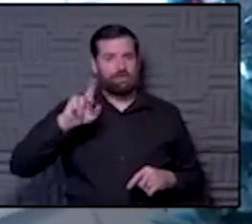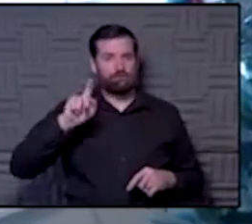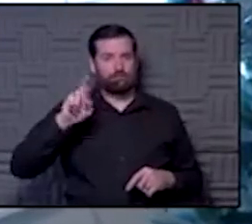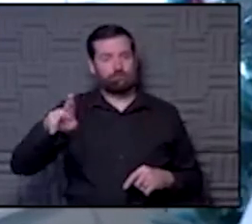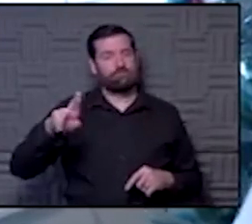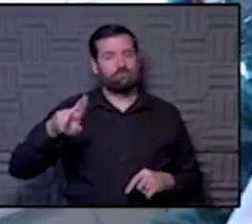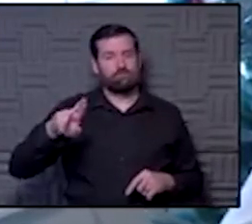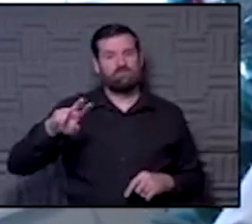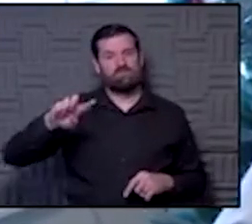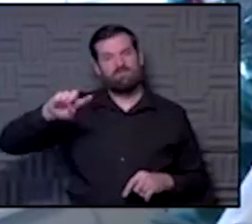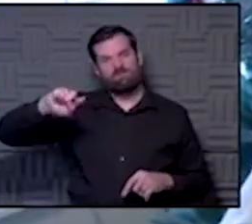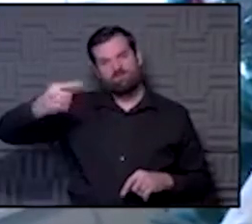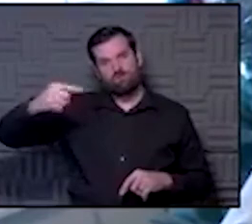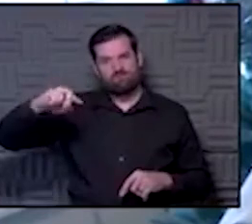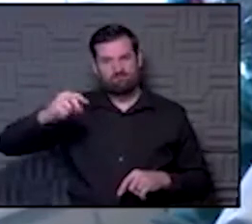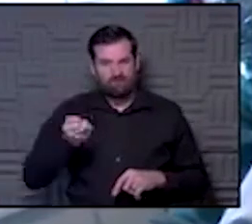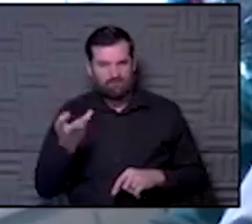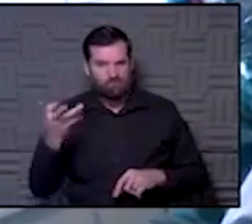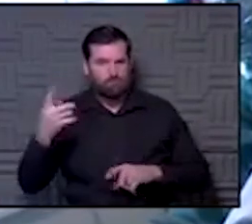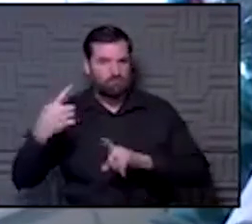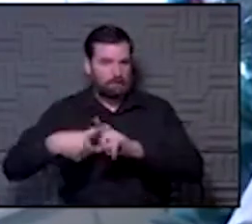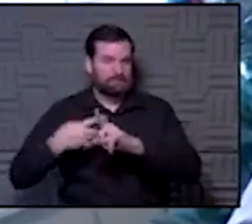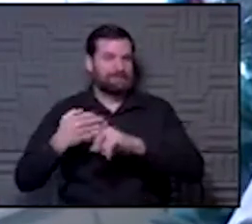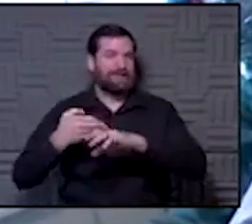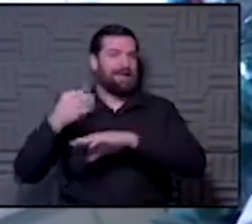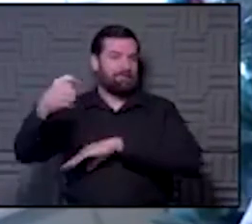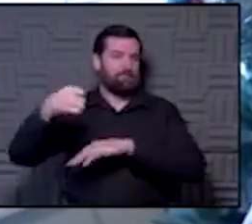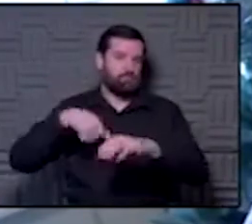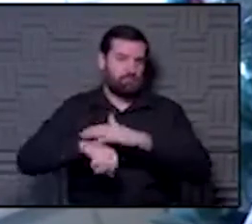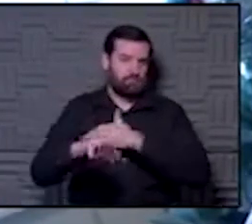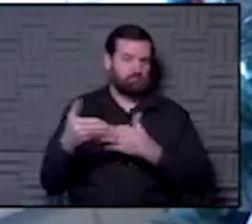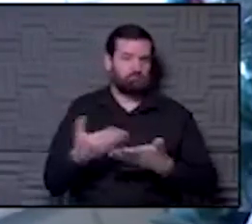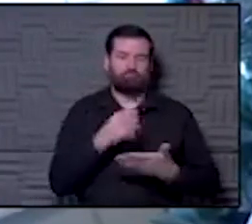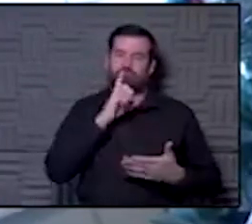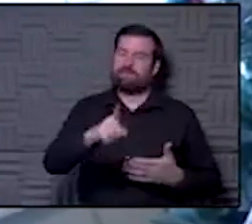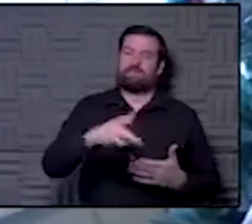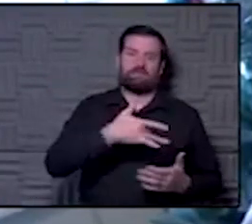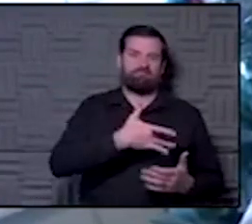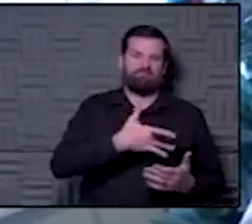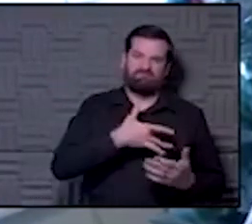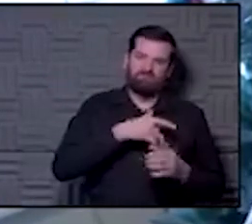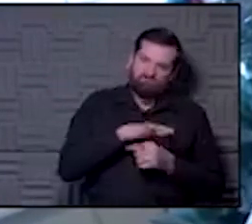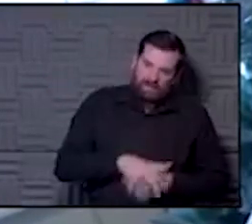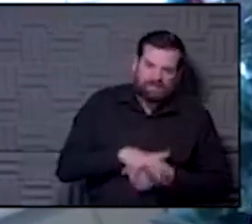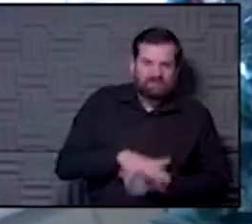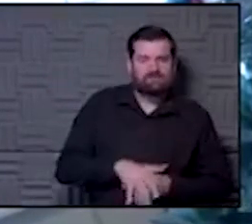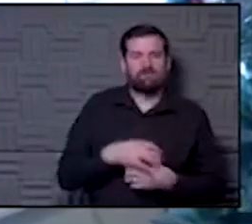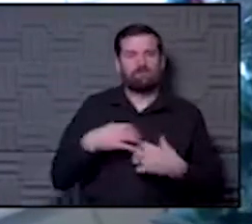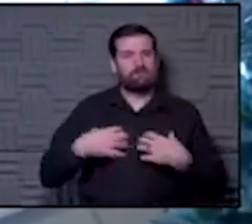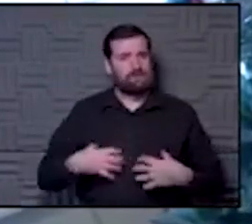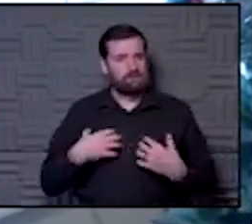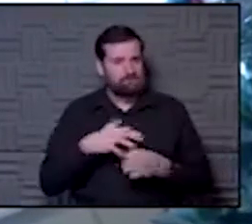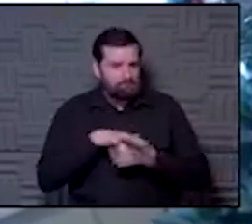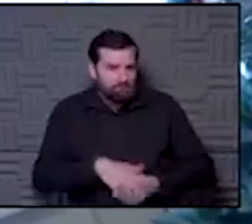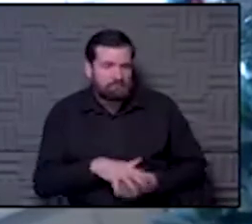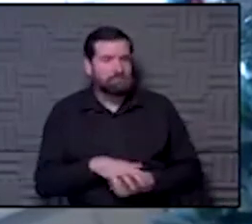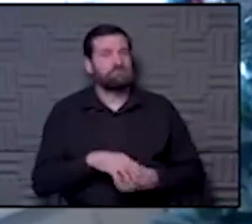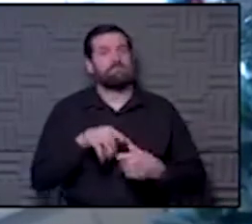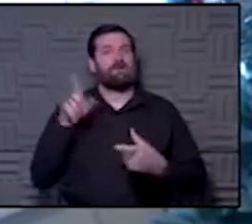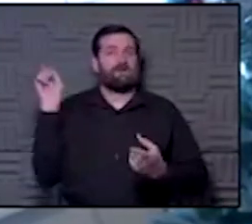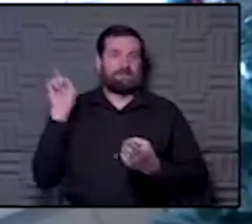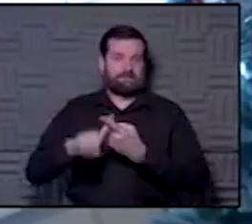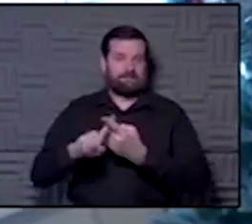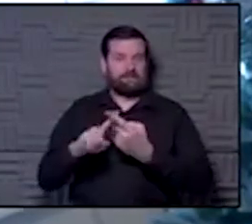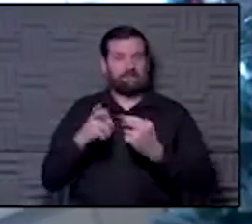postpartum are the most vulnerable times. So when the heart is really stressed in late pregnancy, heart and lungs, and before it can get back to